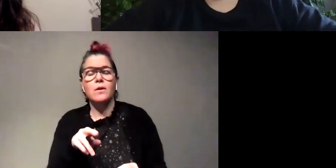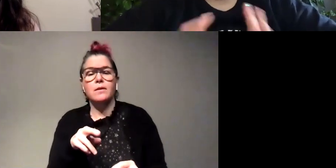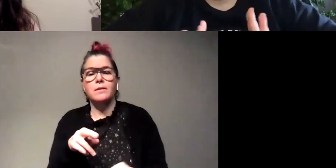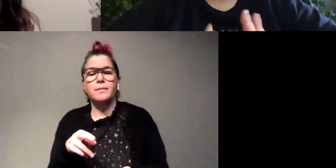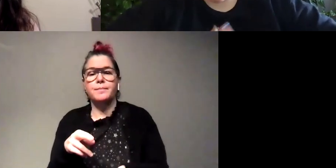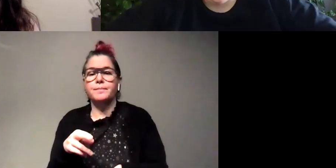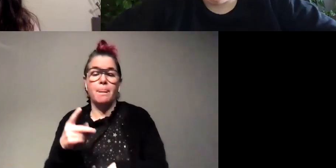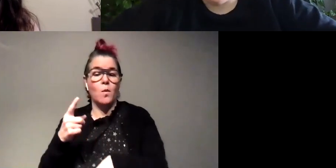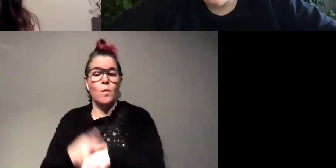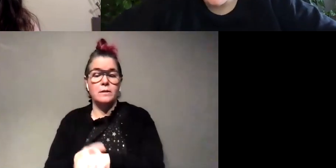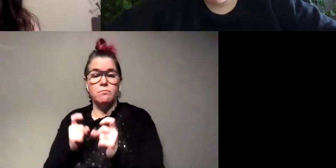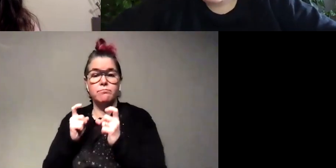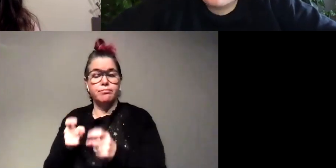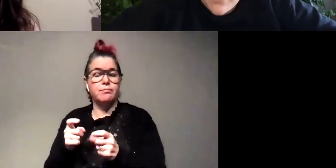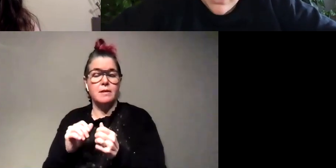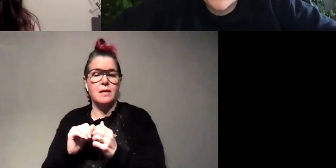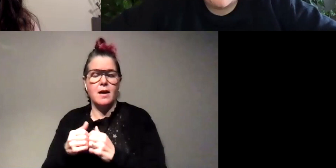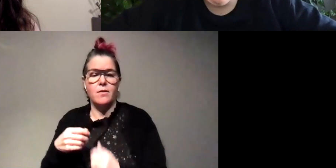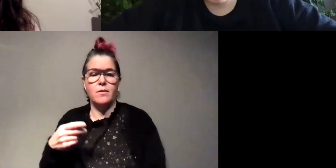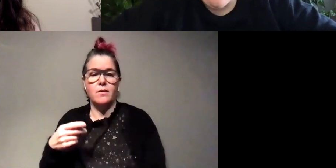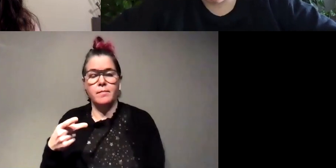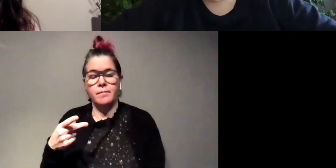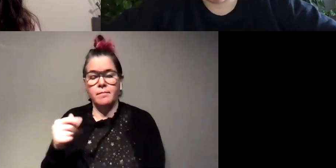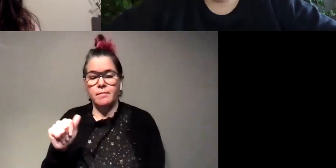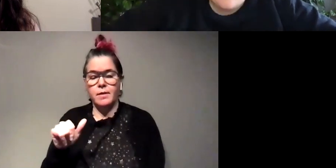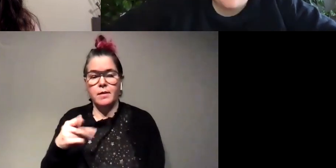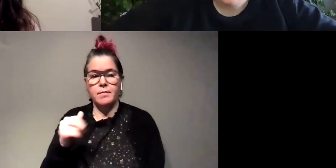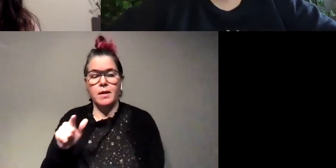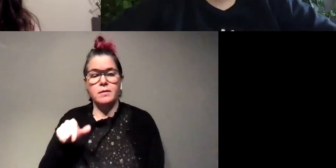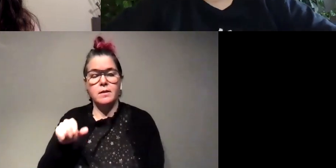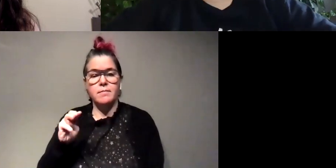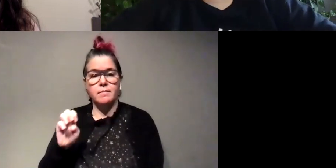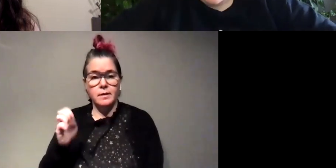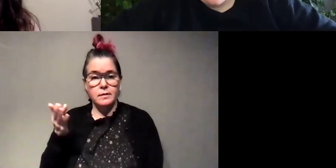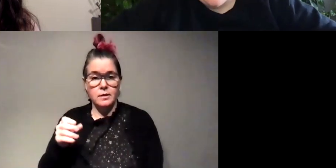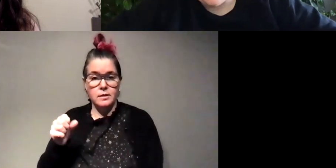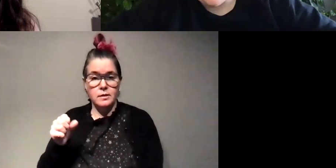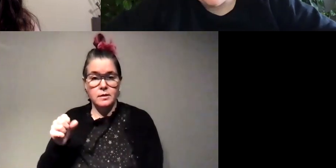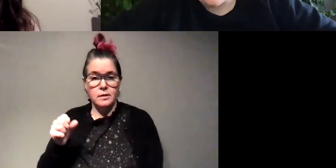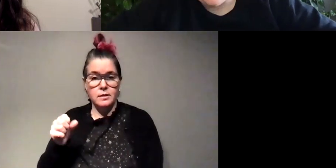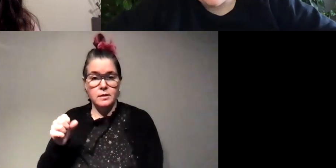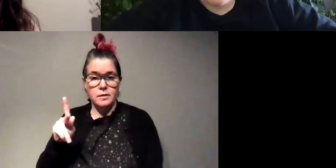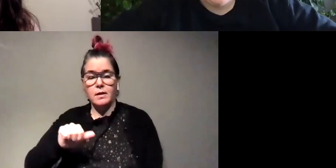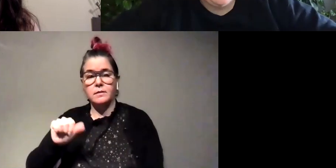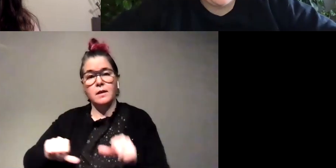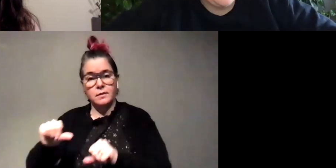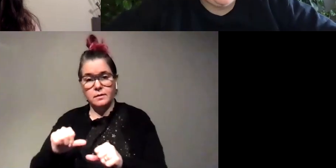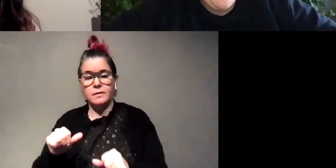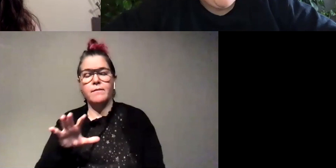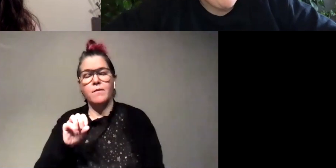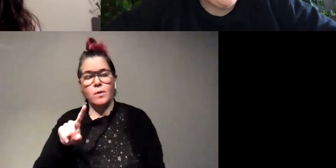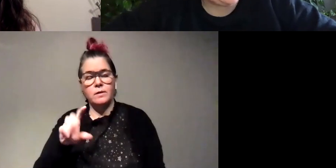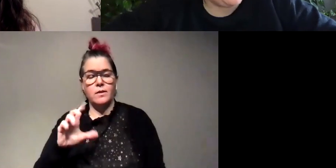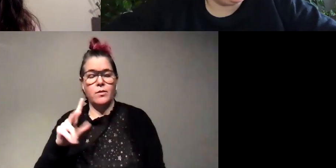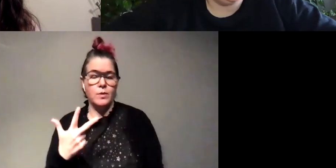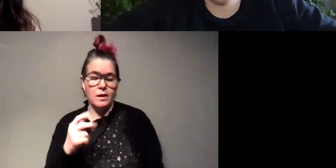donate just like a one-time donation to paypal.me skype a scientist we are a 501c3